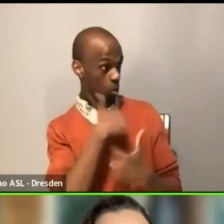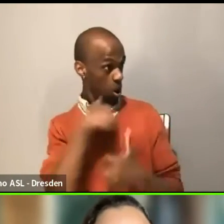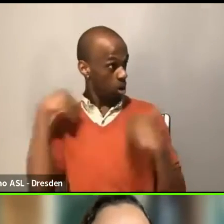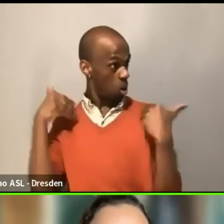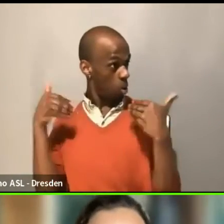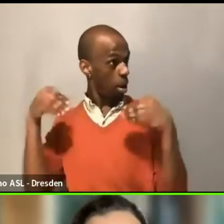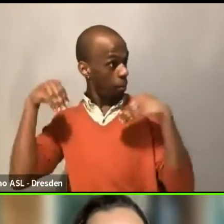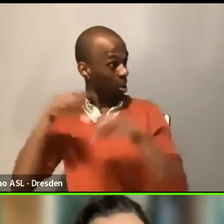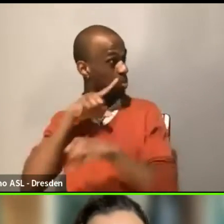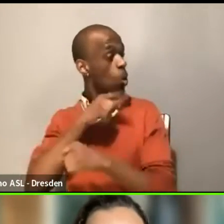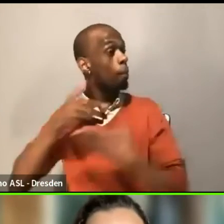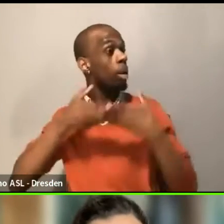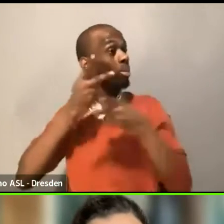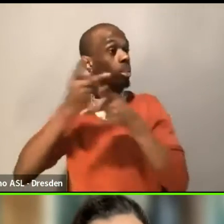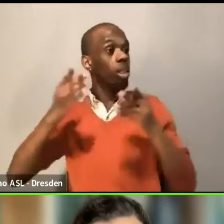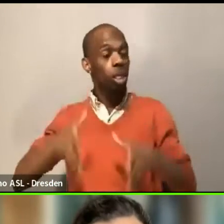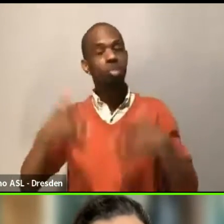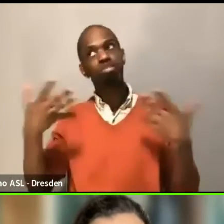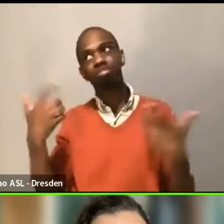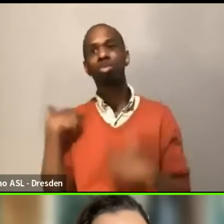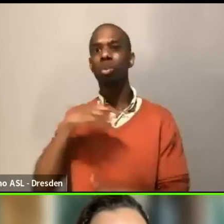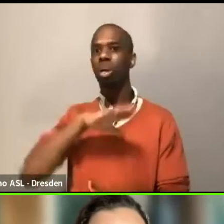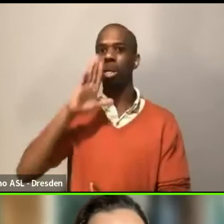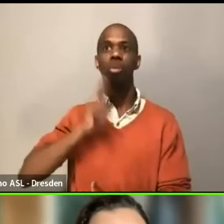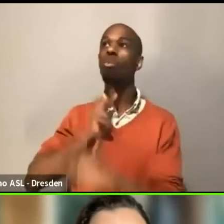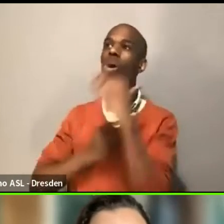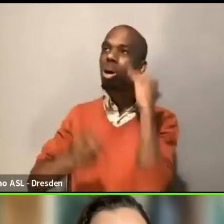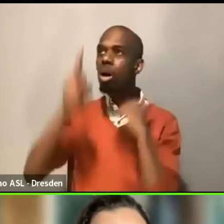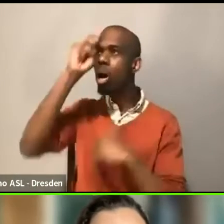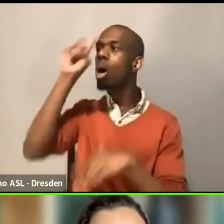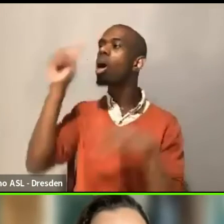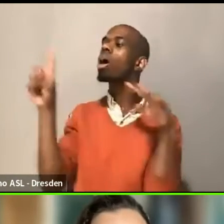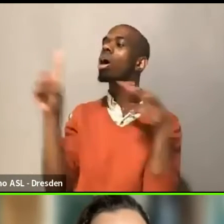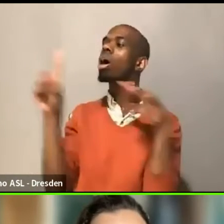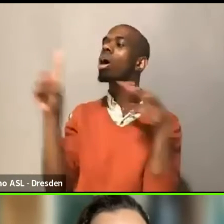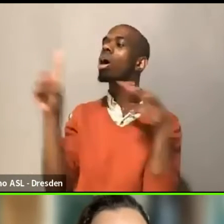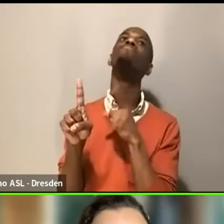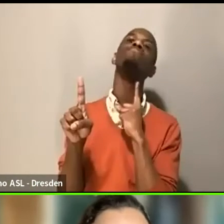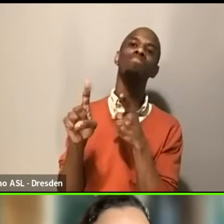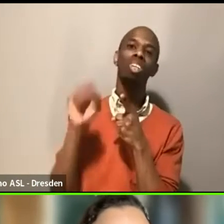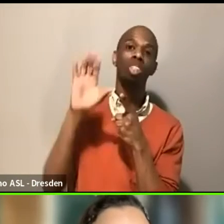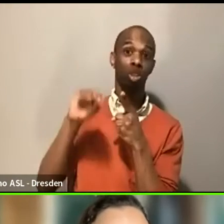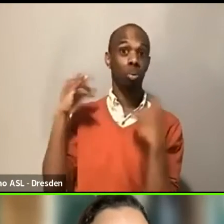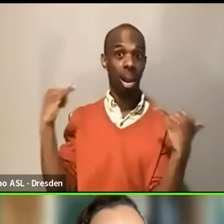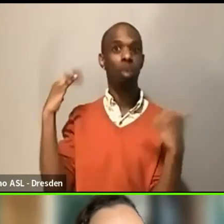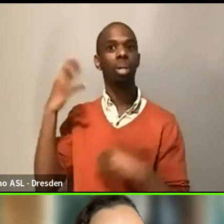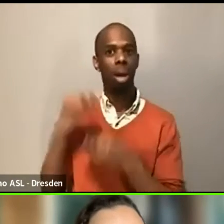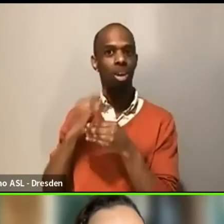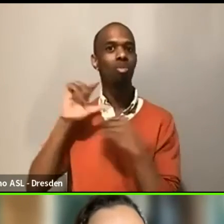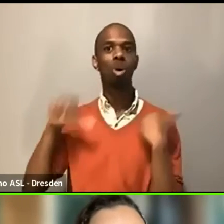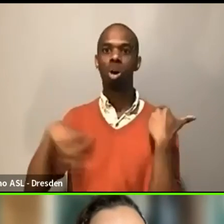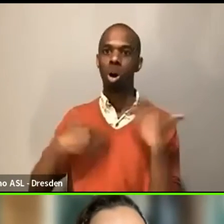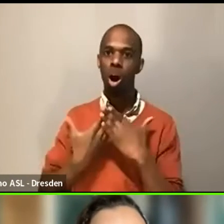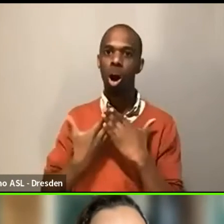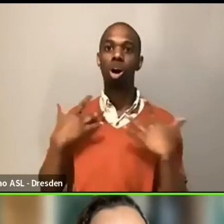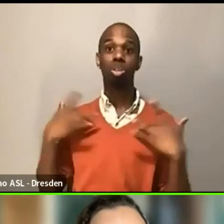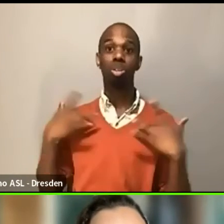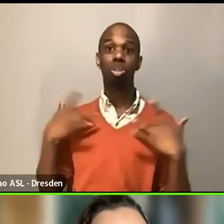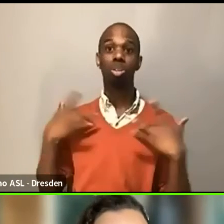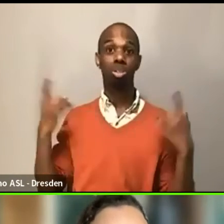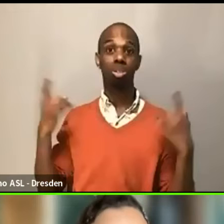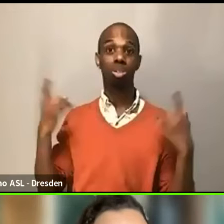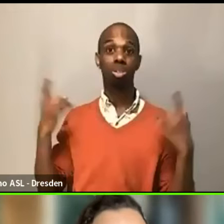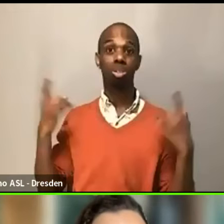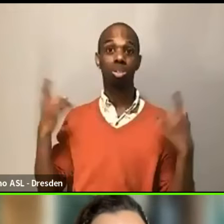obviously this is a thing that we do for all our events. So for all events, when we invite people, first of all, we are paying people to